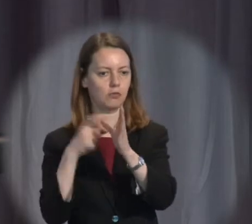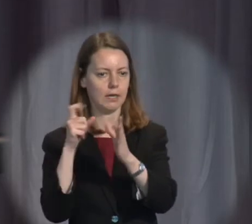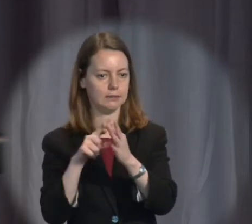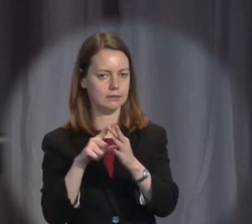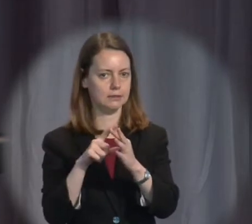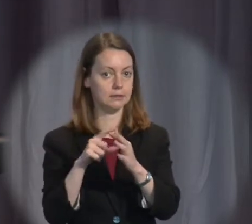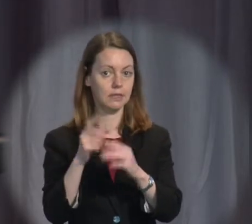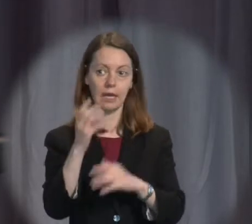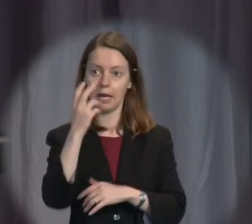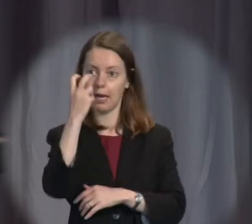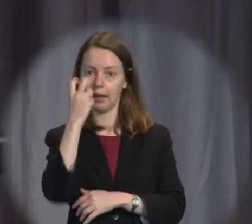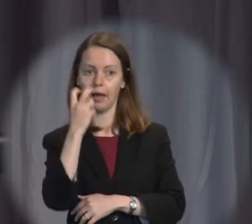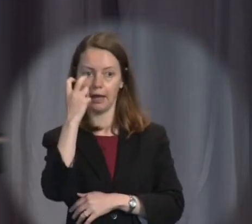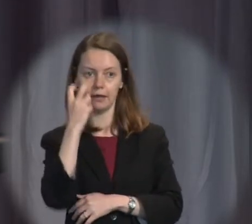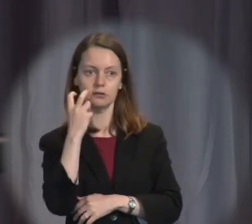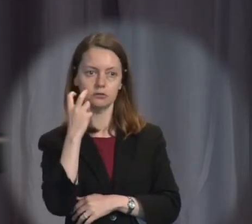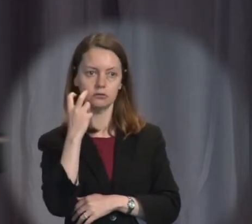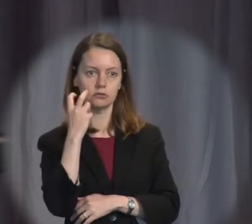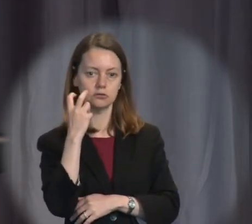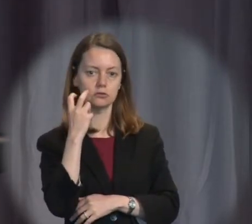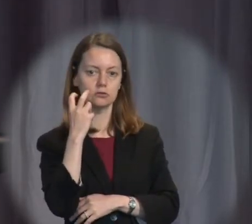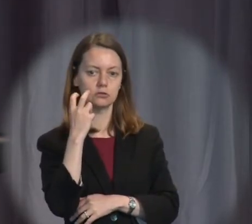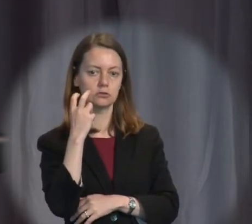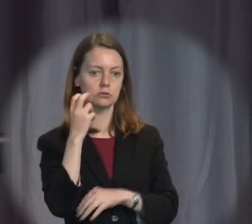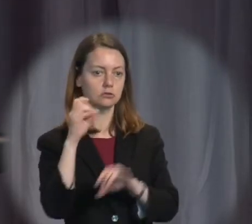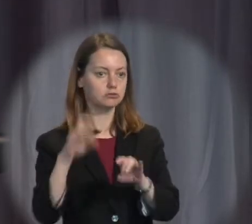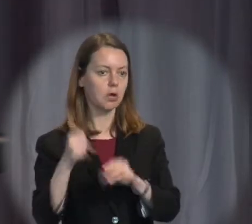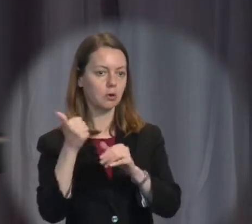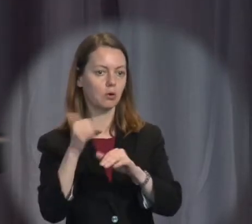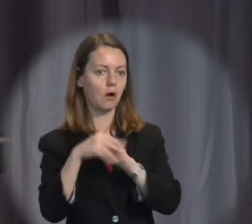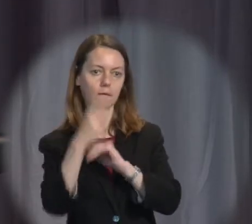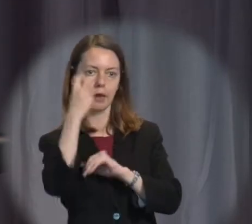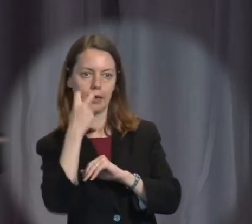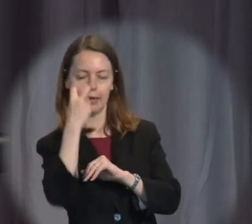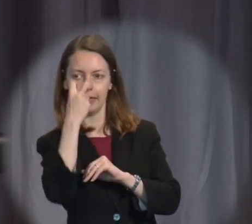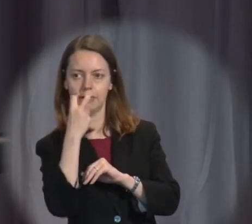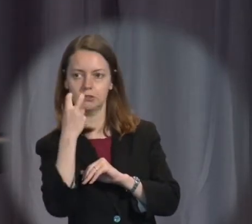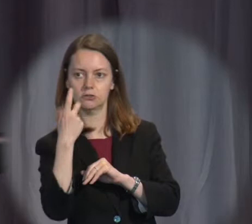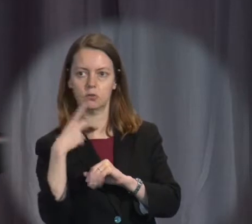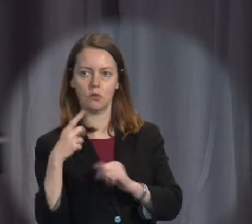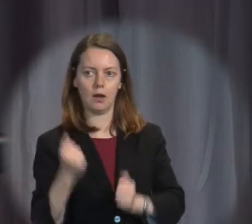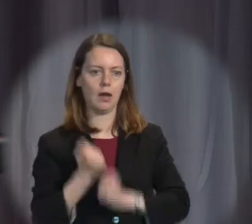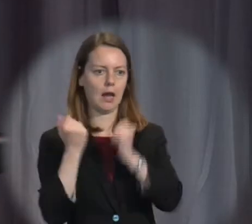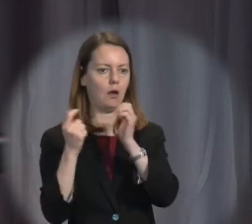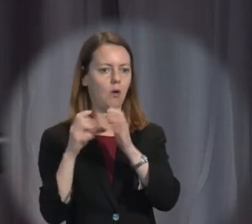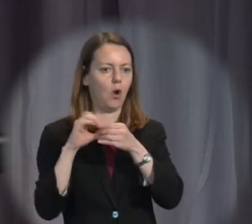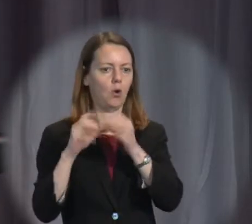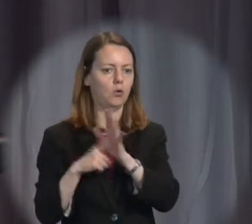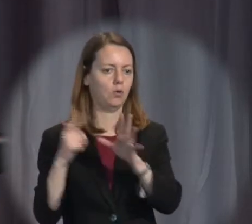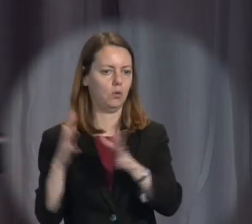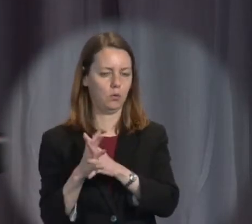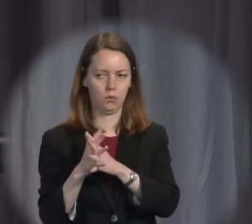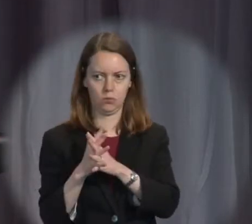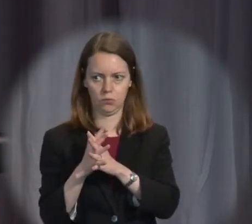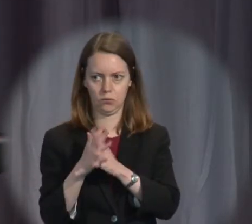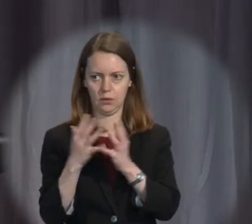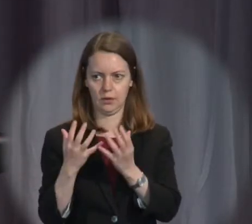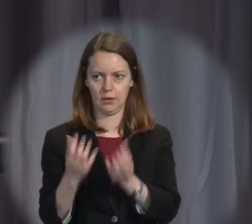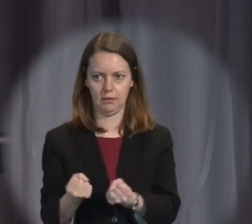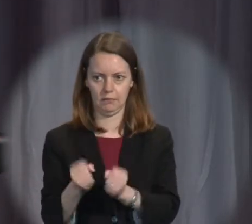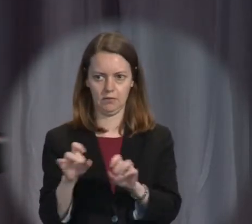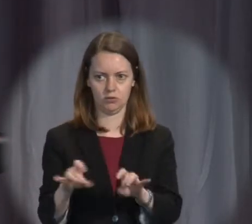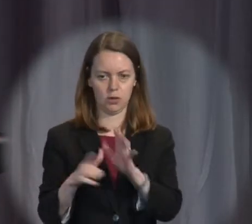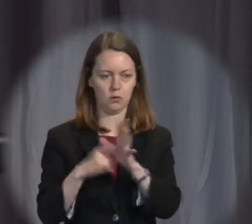which Australia genuinely leads. It's not based on a convention, it's based on our own legislation and you'll know that my colleague Susan Ryan